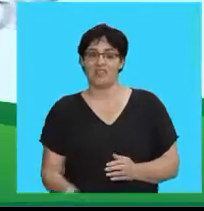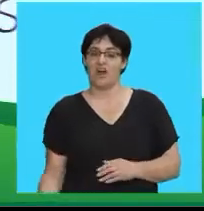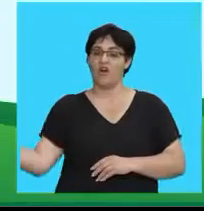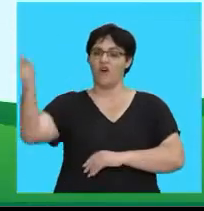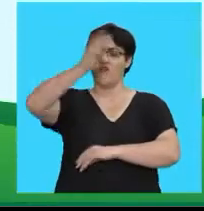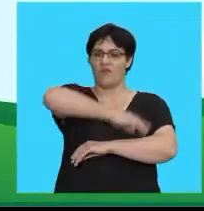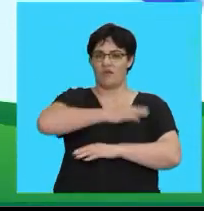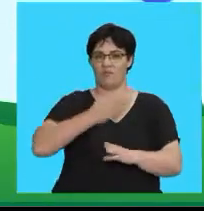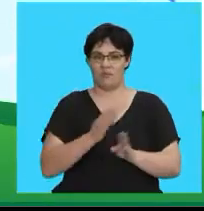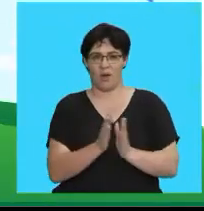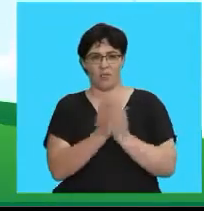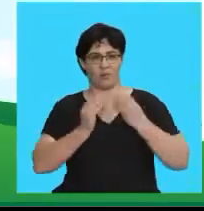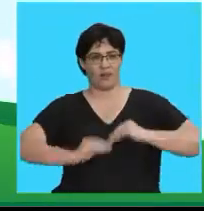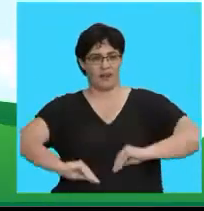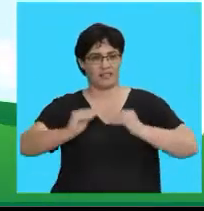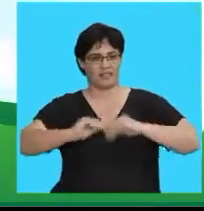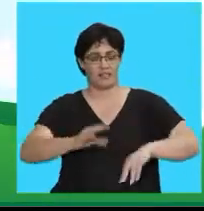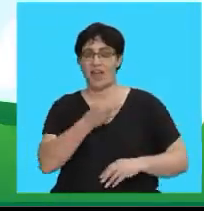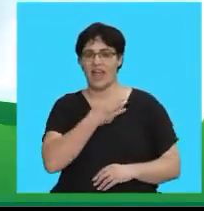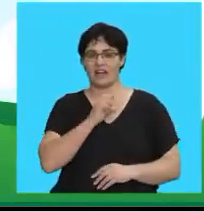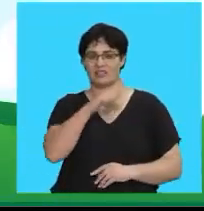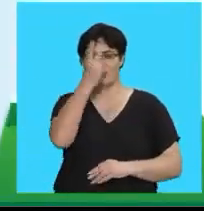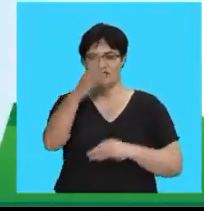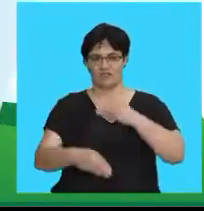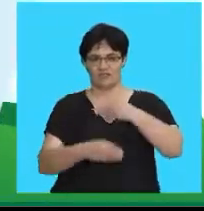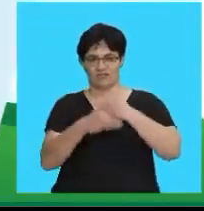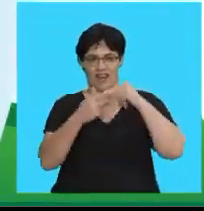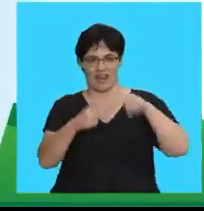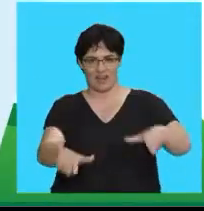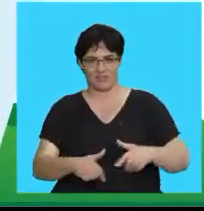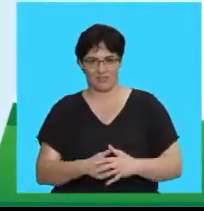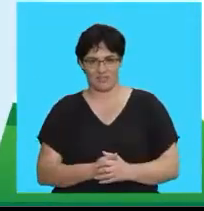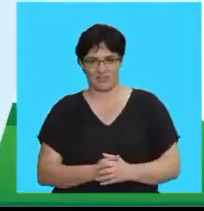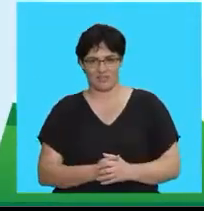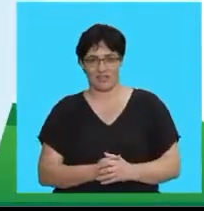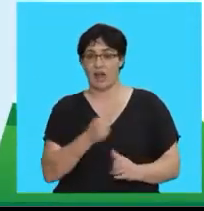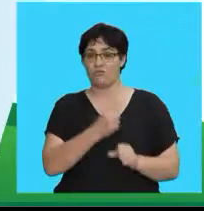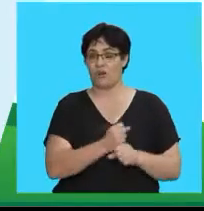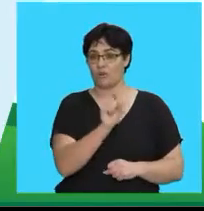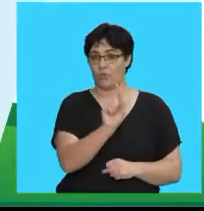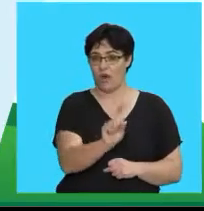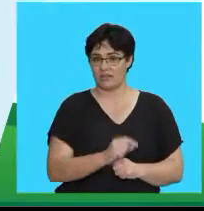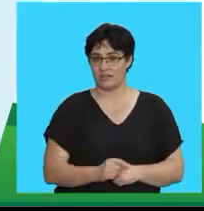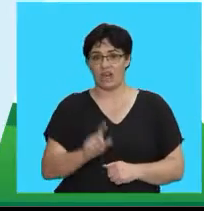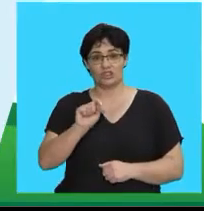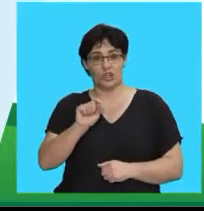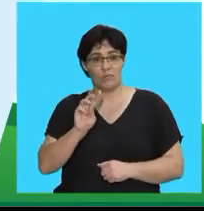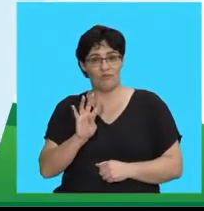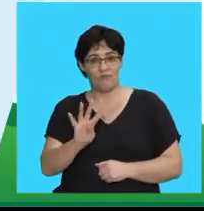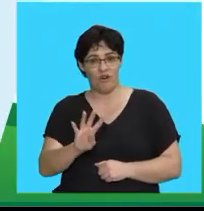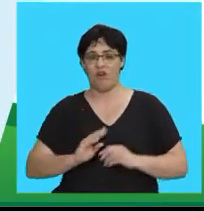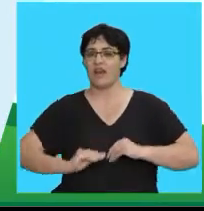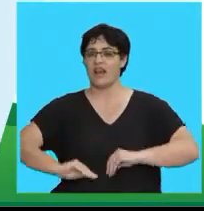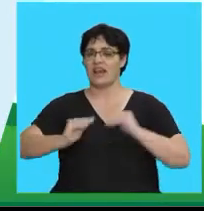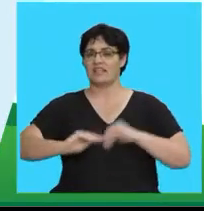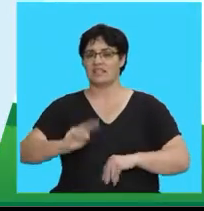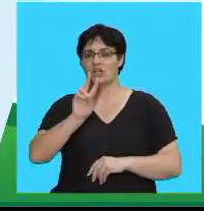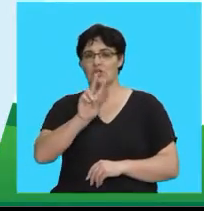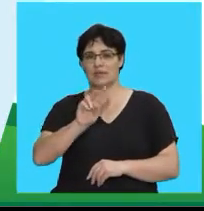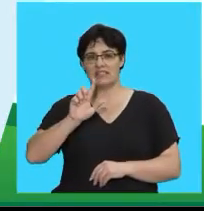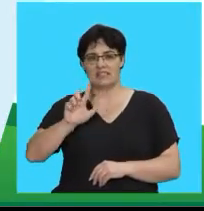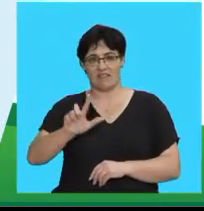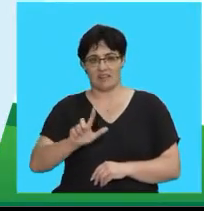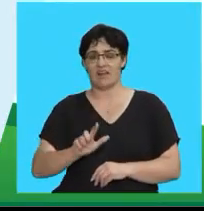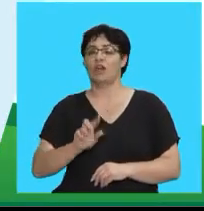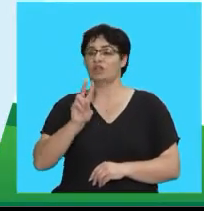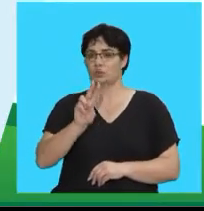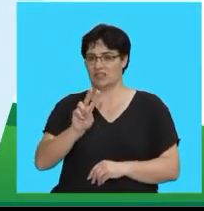This is a Rainbow Workbook Lesson for English First Additional Language, Grade 1, Term 4, Lessons 27